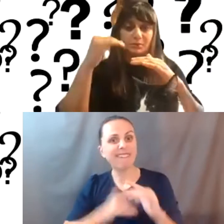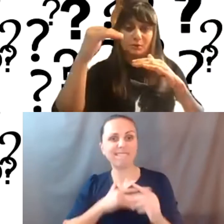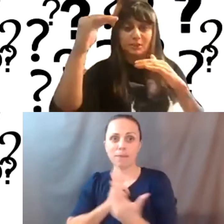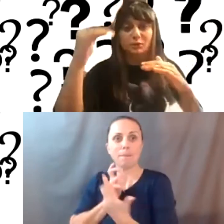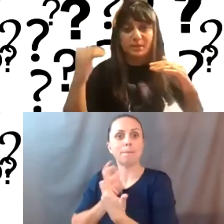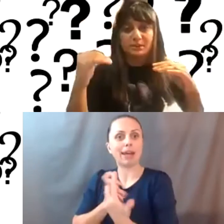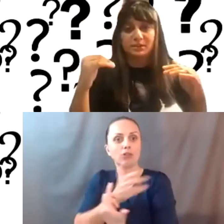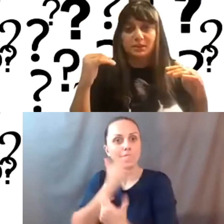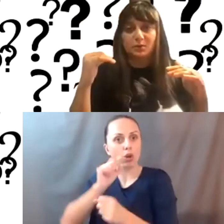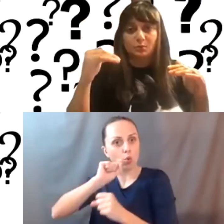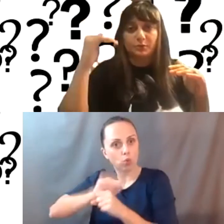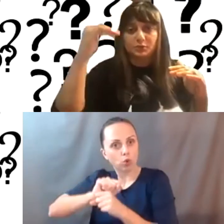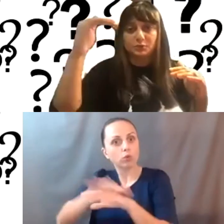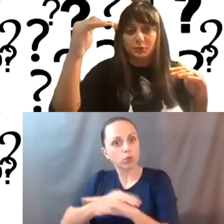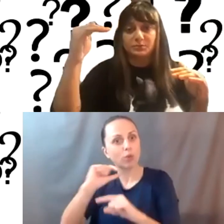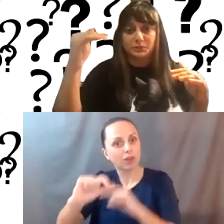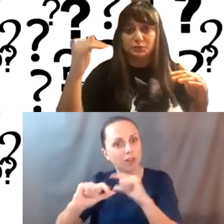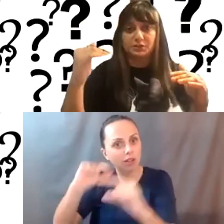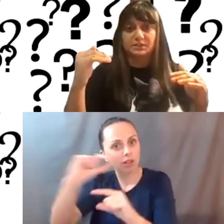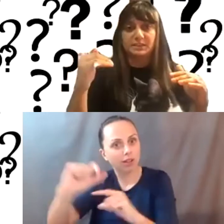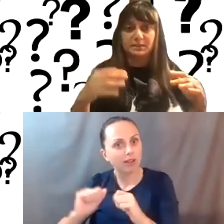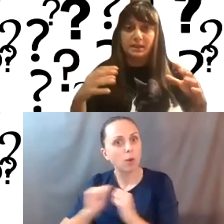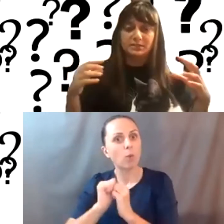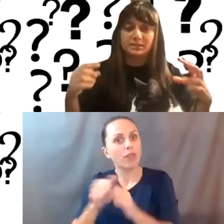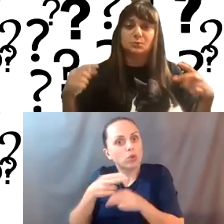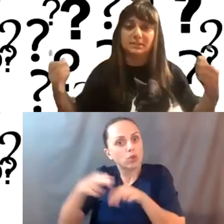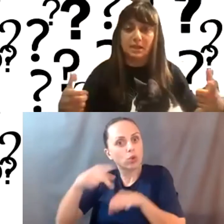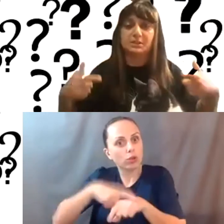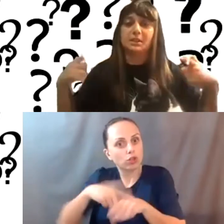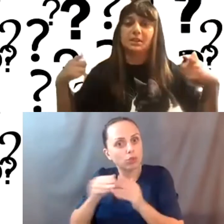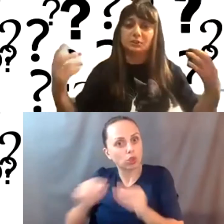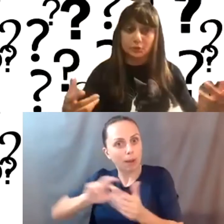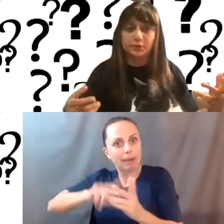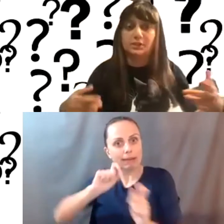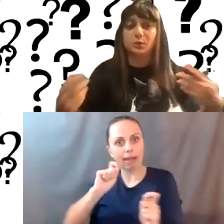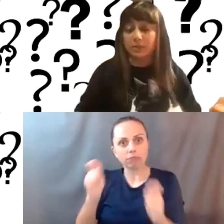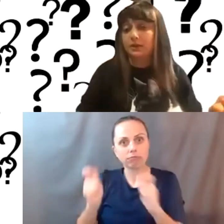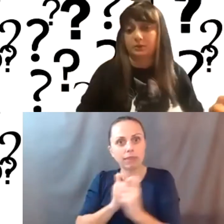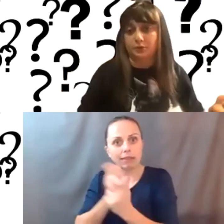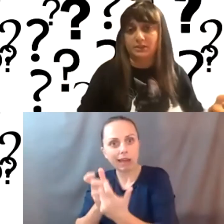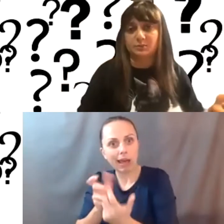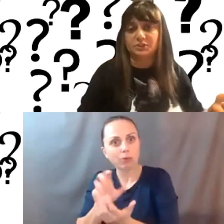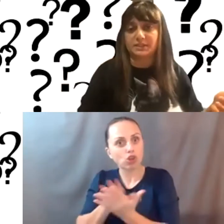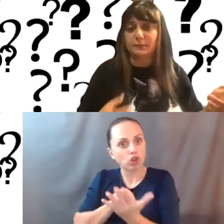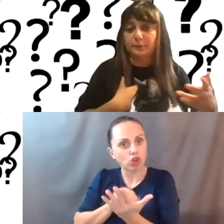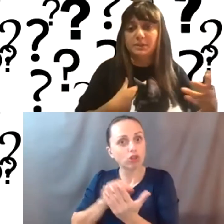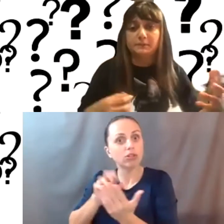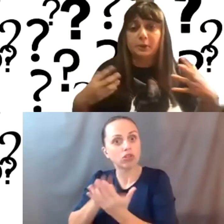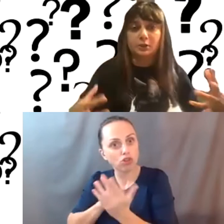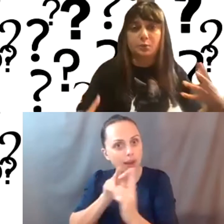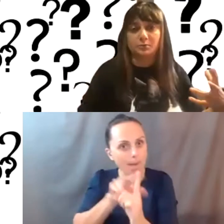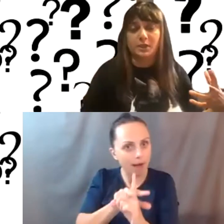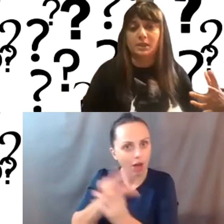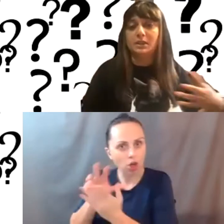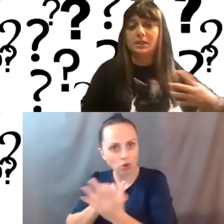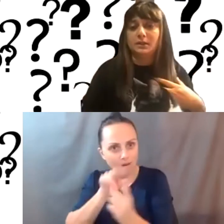better to work incrementally or with interim solutions, because it allows us to adapt and to learn and to apply our learnings, which is for me, a